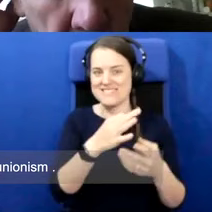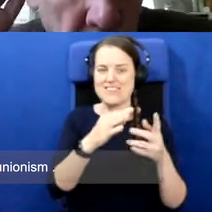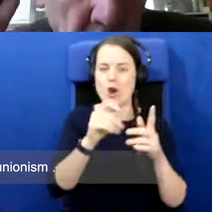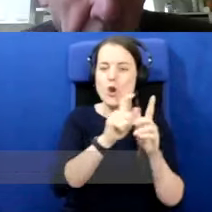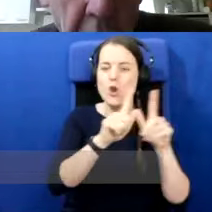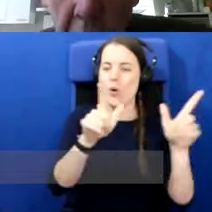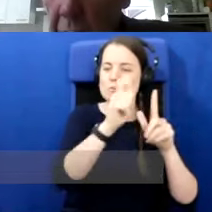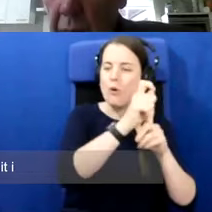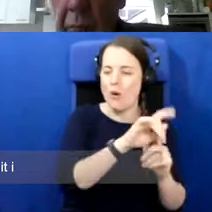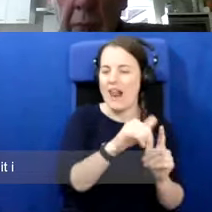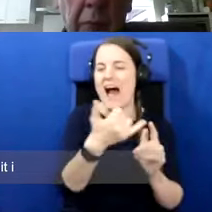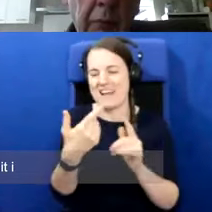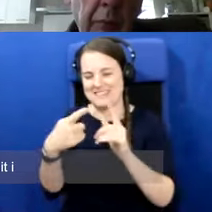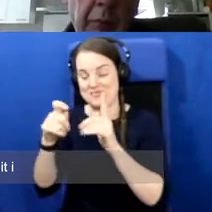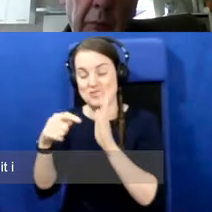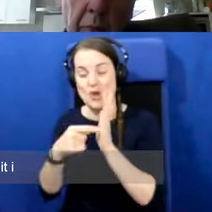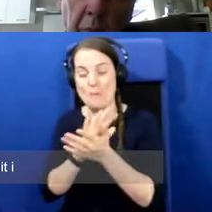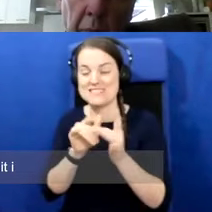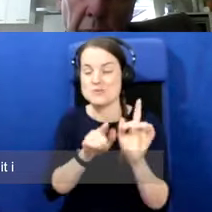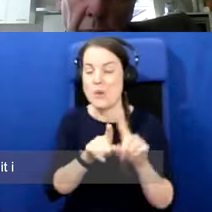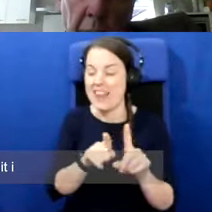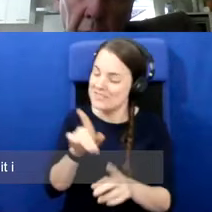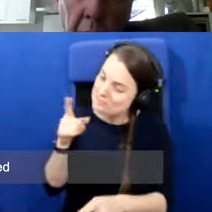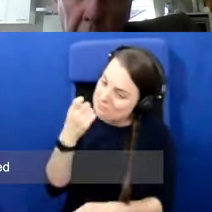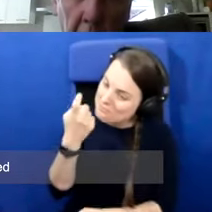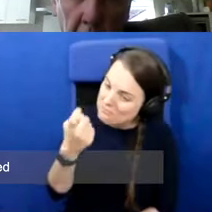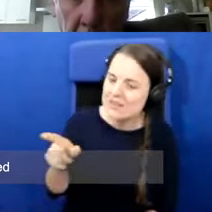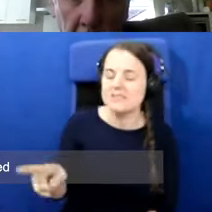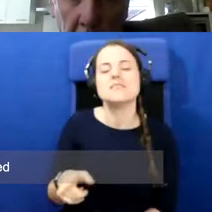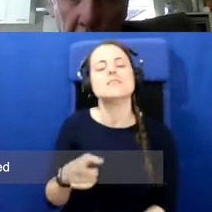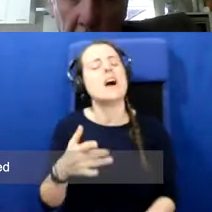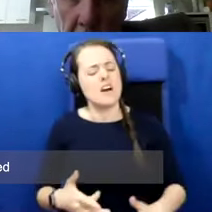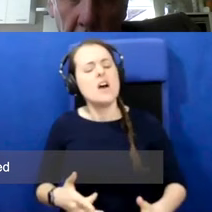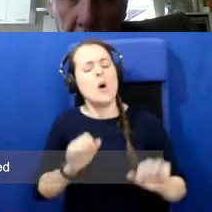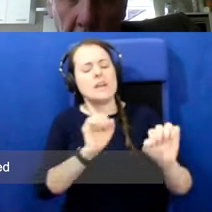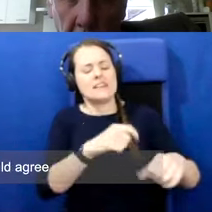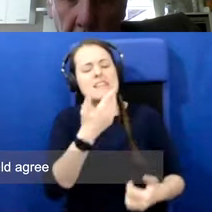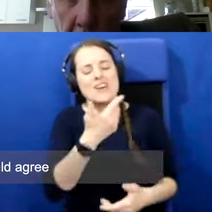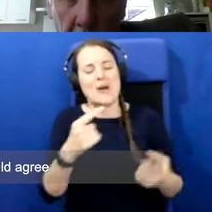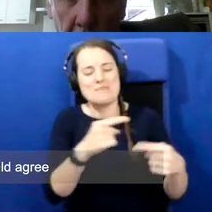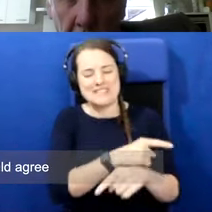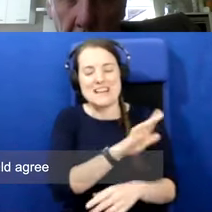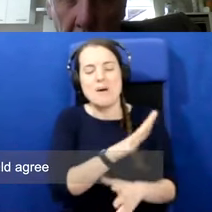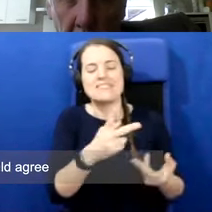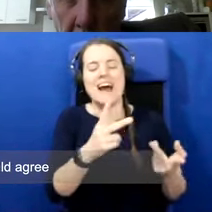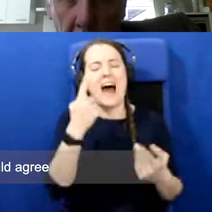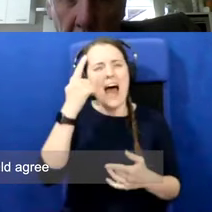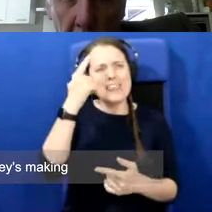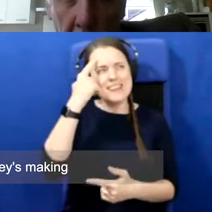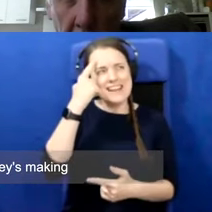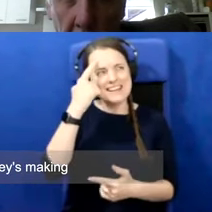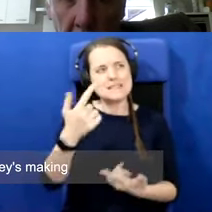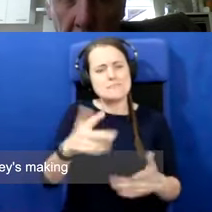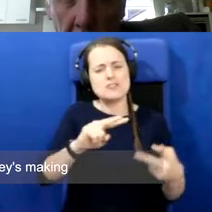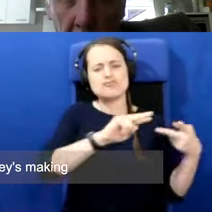I just, missed the, the first part of it. Um, I think, uh, it has transitioned and I think it's probably, I would agree with the point Thomas